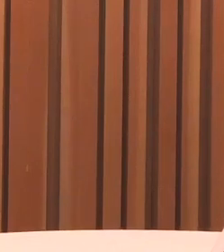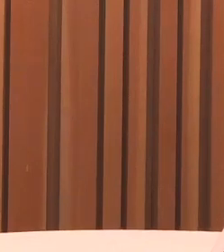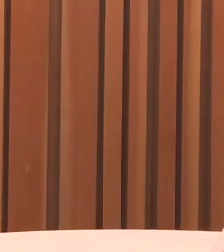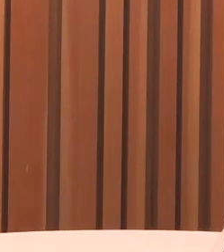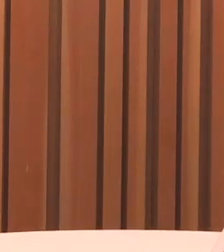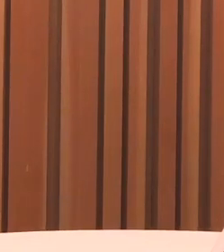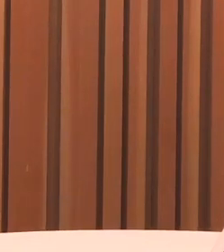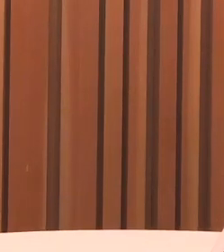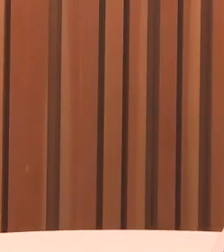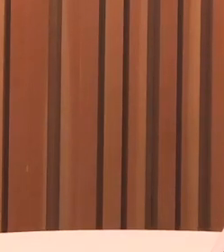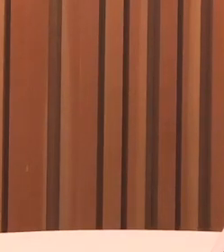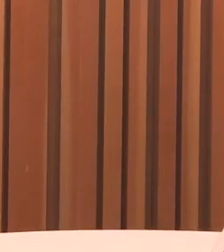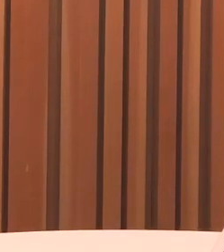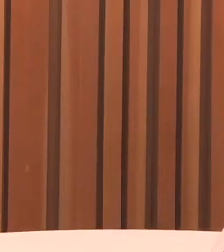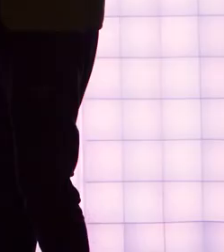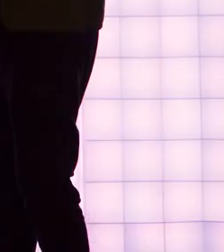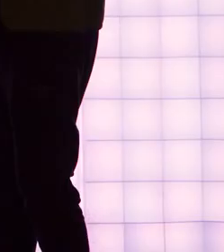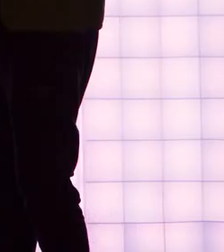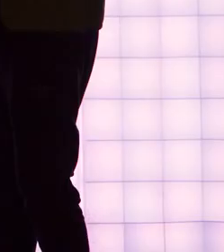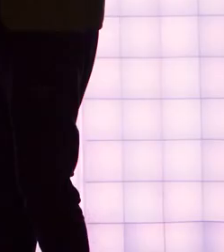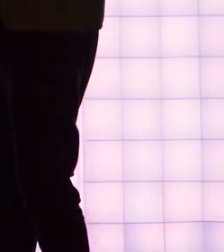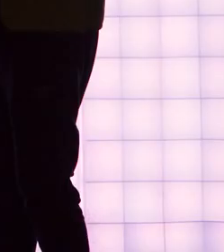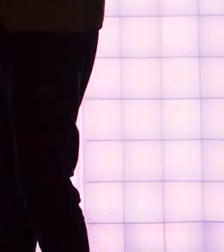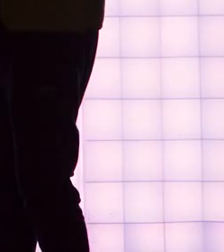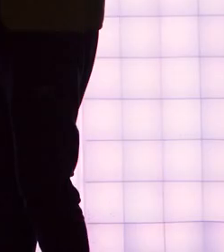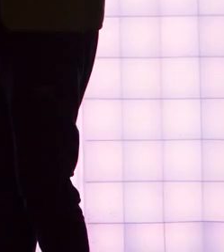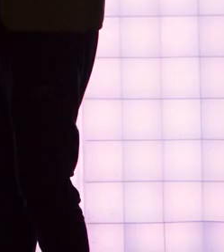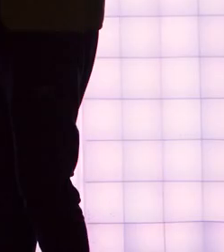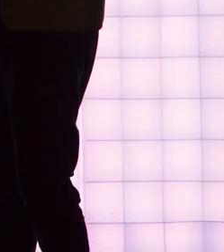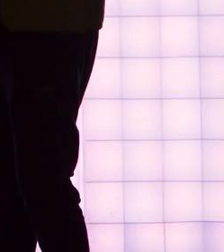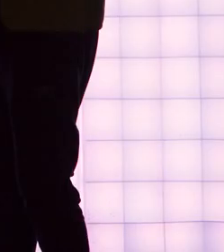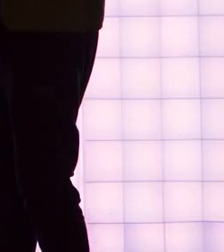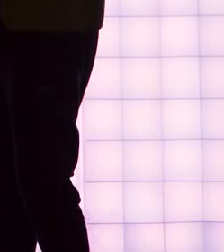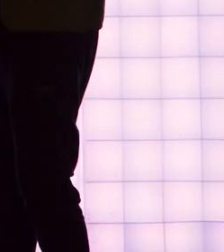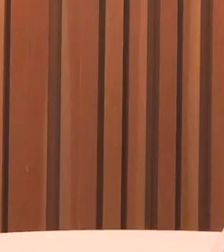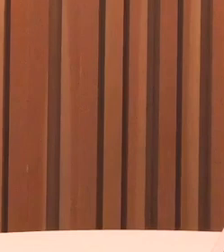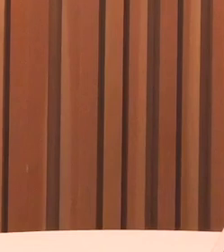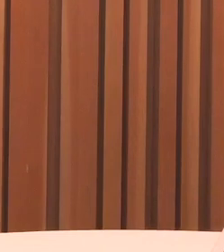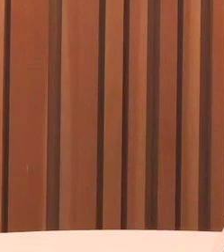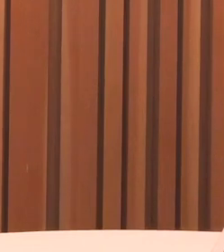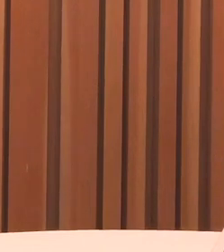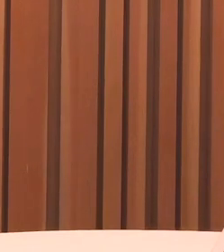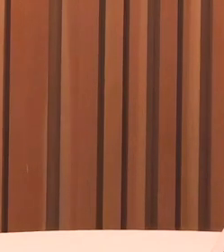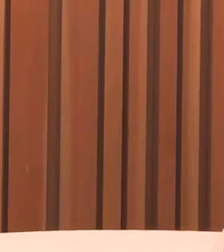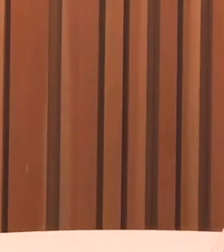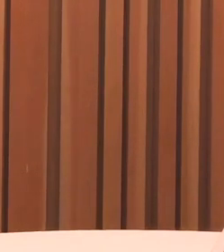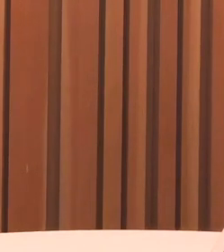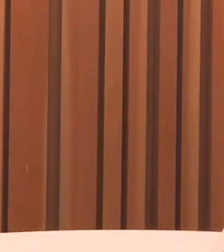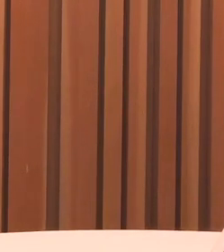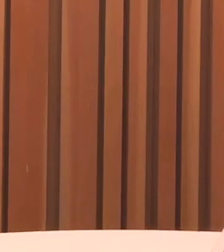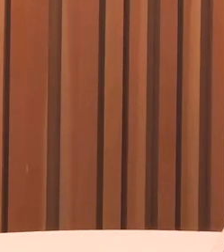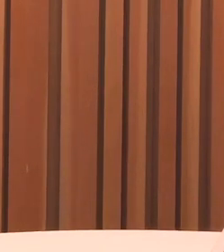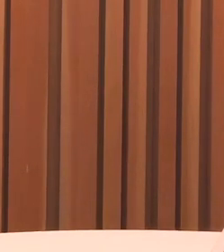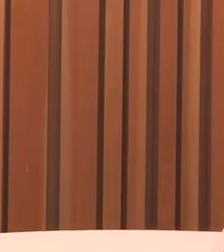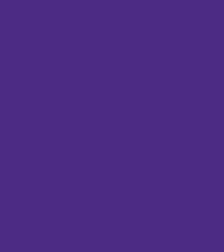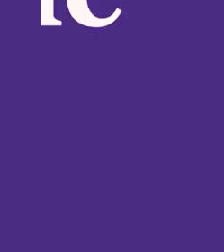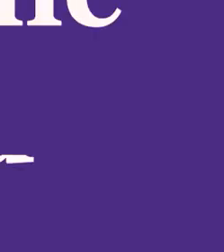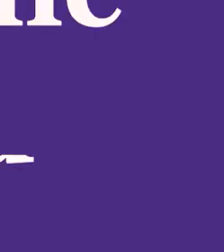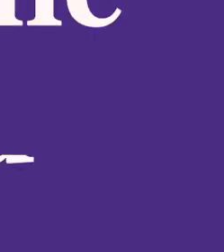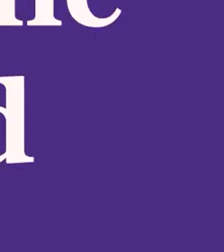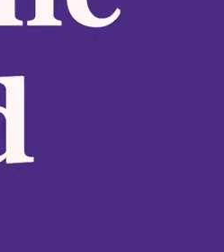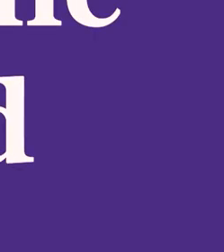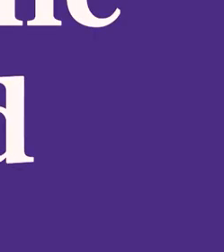And doing that means that we can then see that everybody feels included and that the arts is an accessible place and it's for everyone.